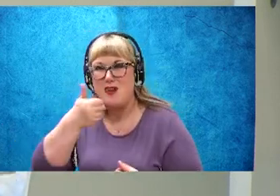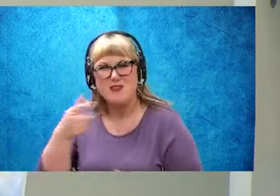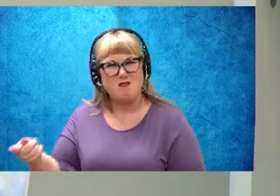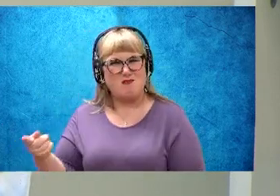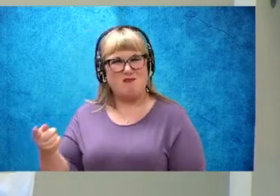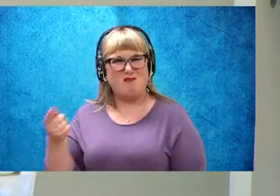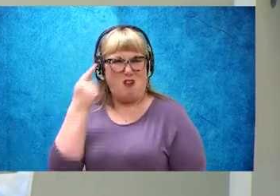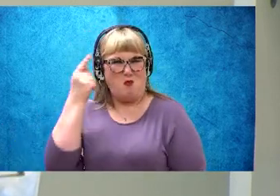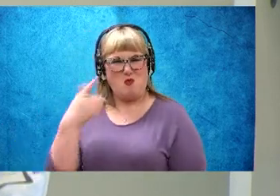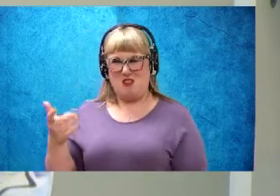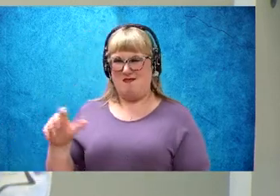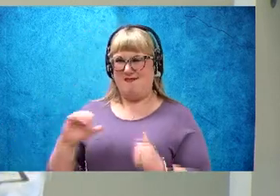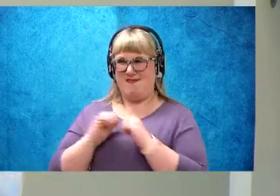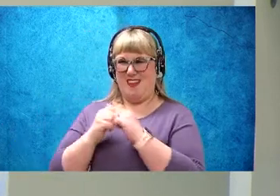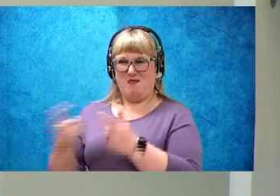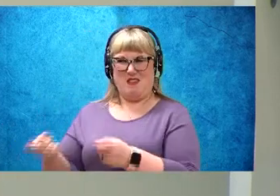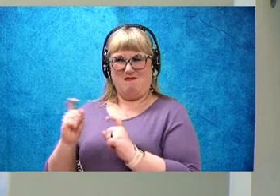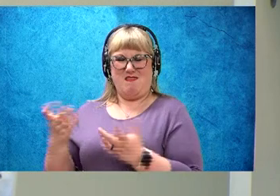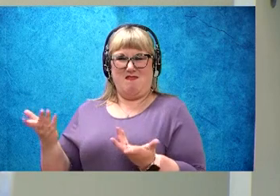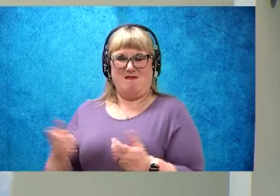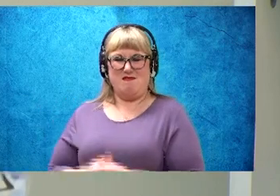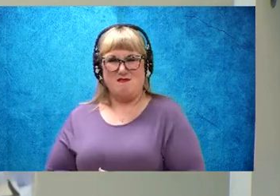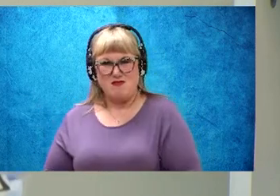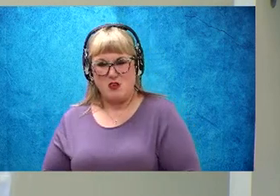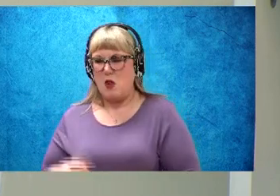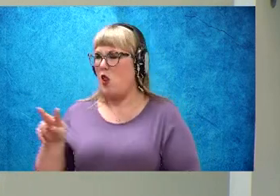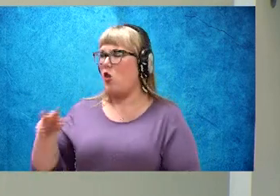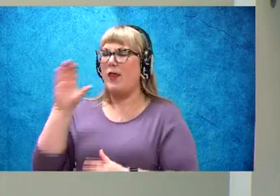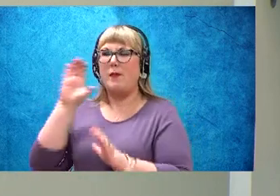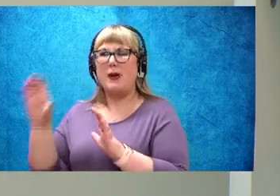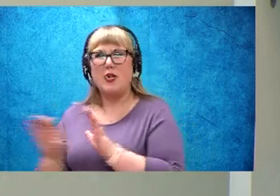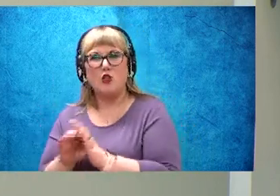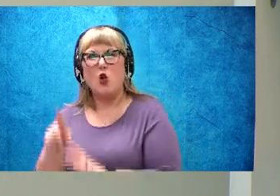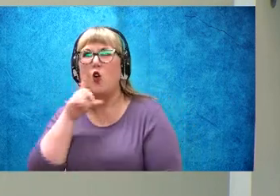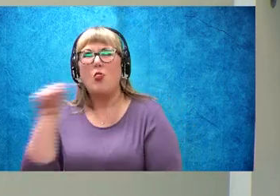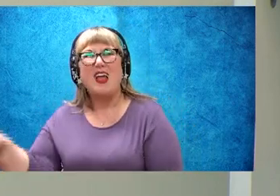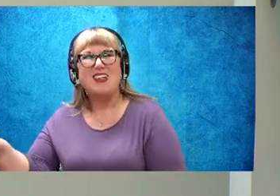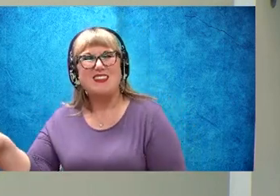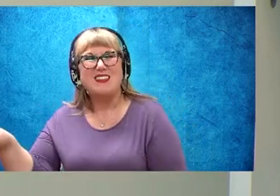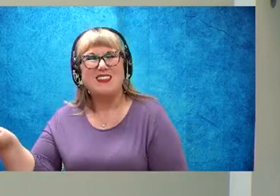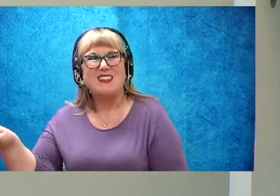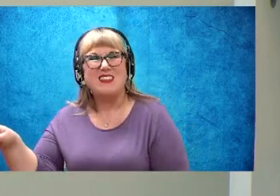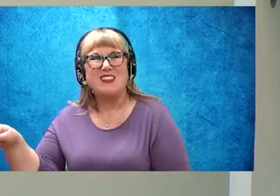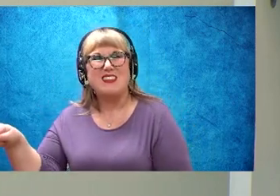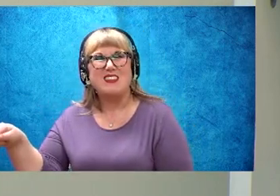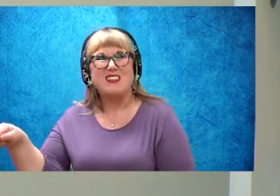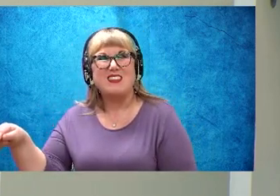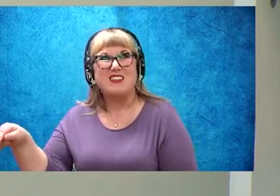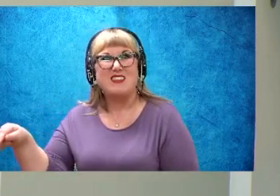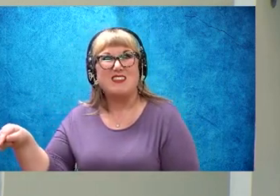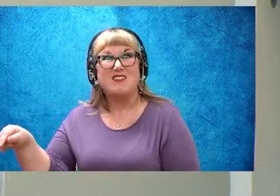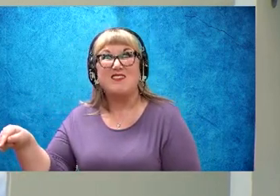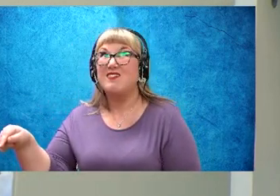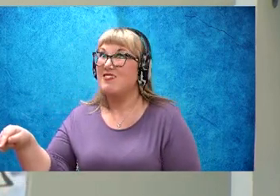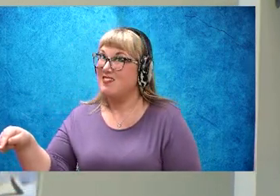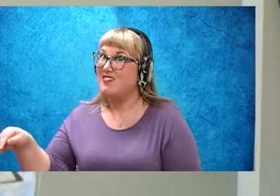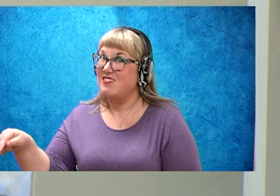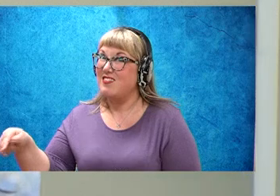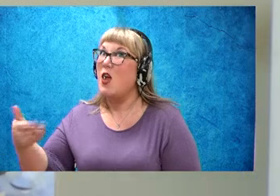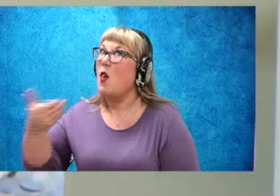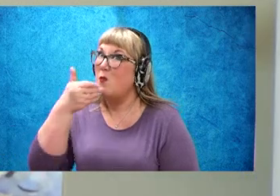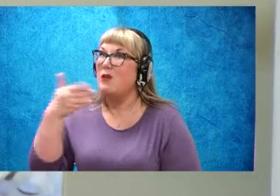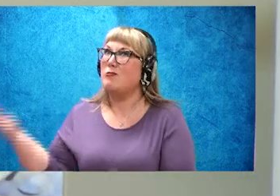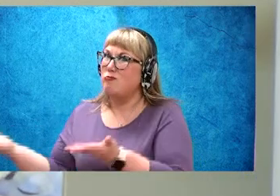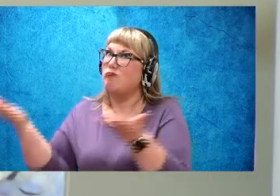wonder how they got it, hmm, look at the picture, who is that person? That's right, that's the